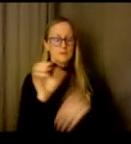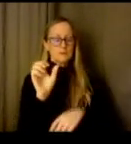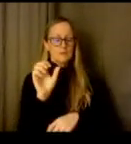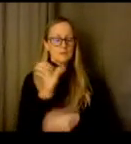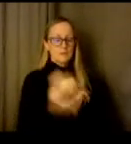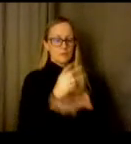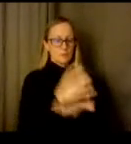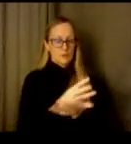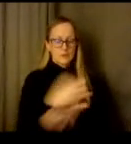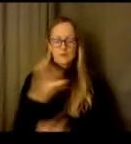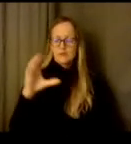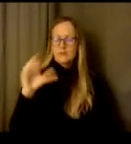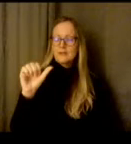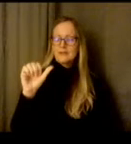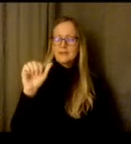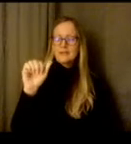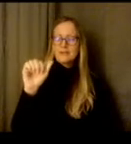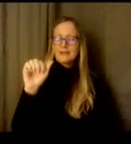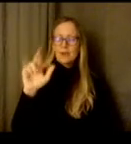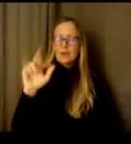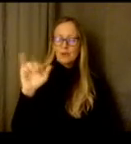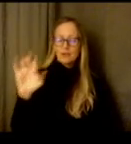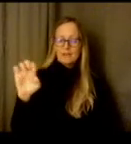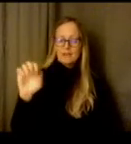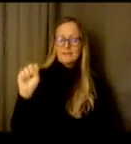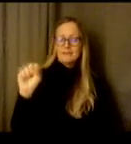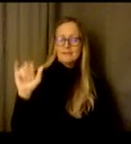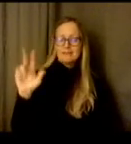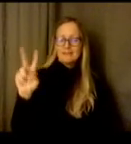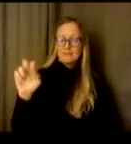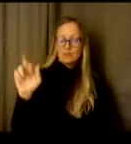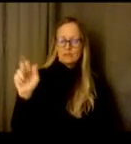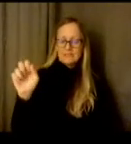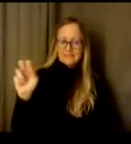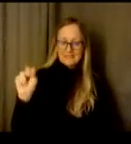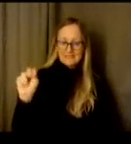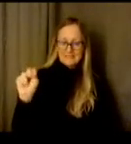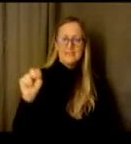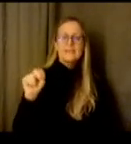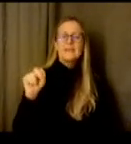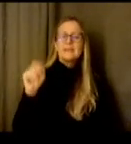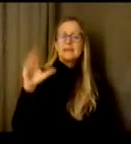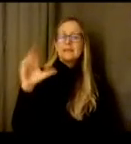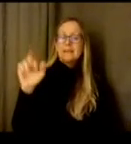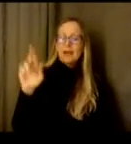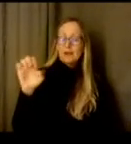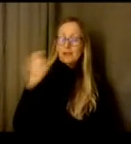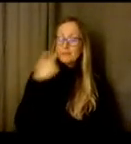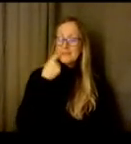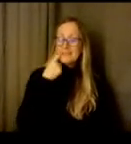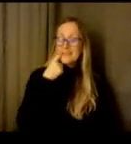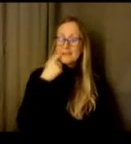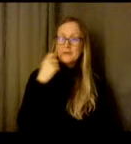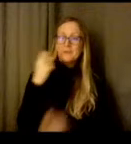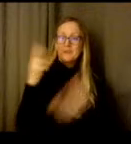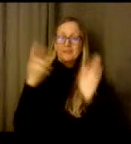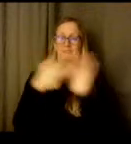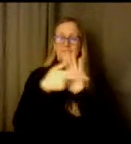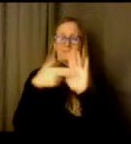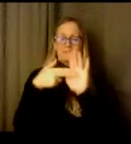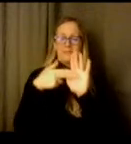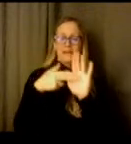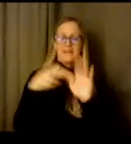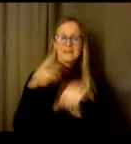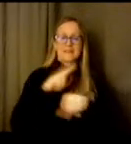Sievertson. Carrie was recently named the 2020 National School Social Worker of the Year.